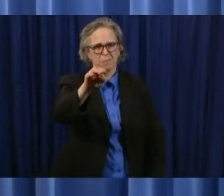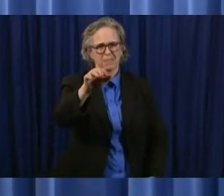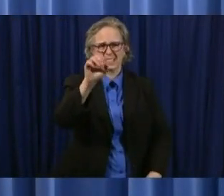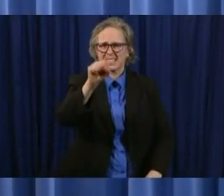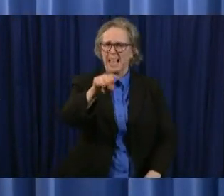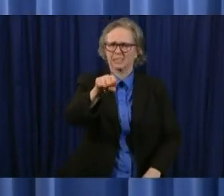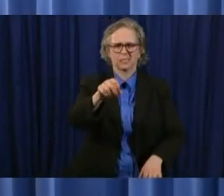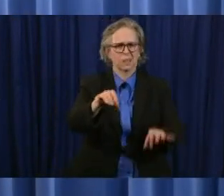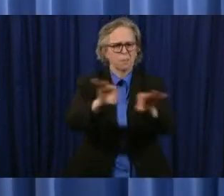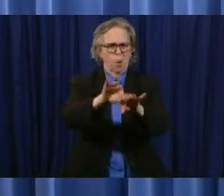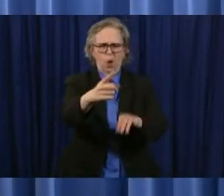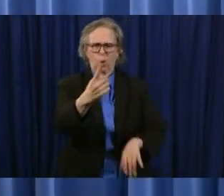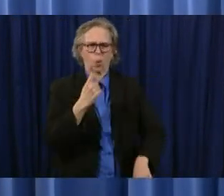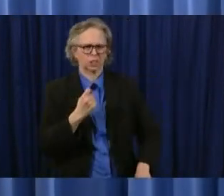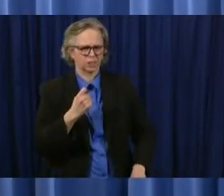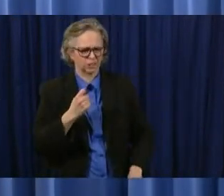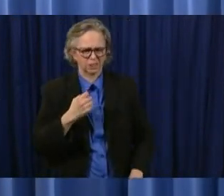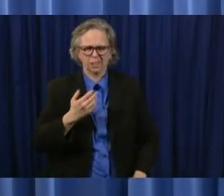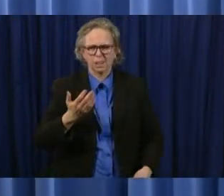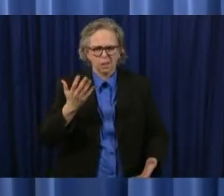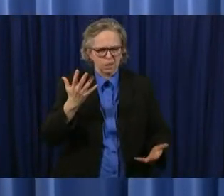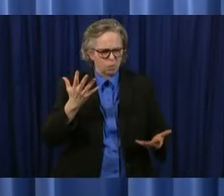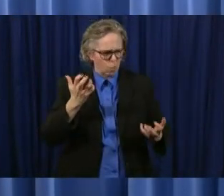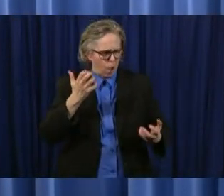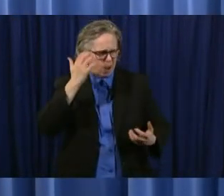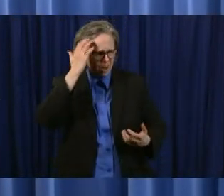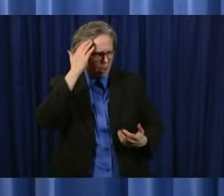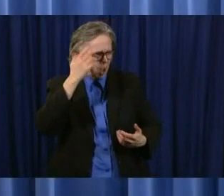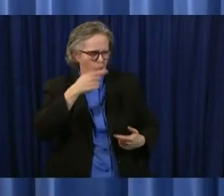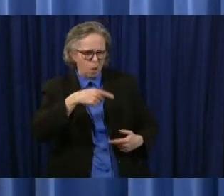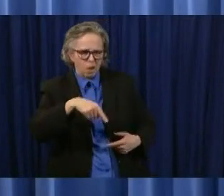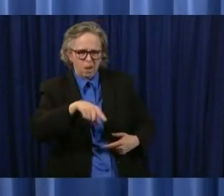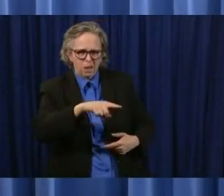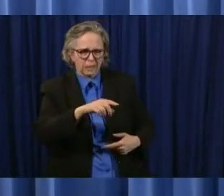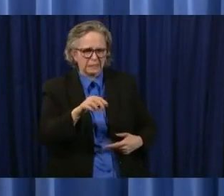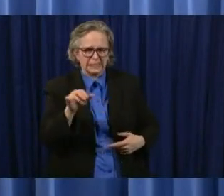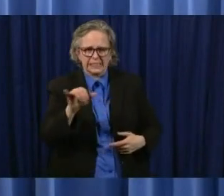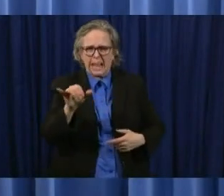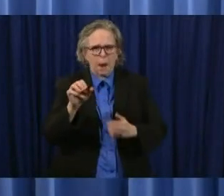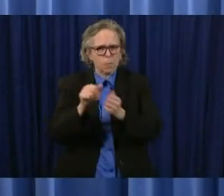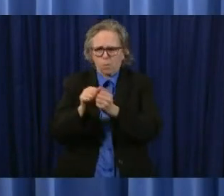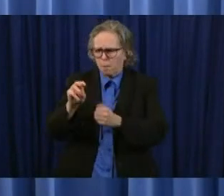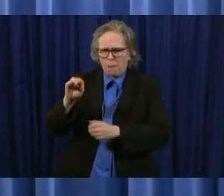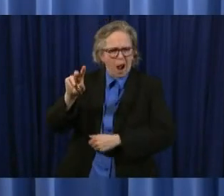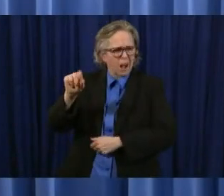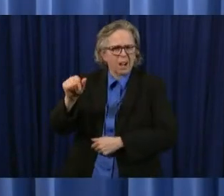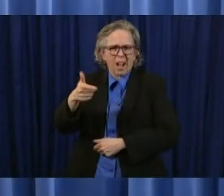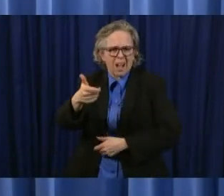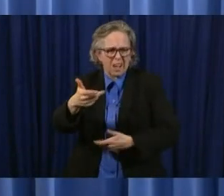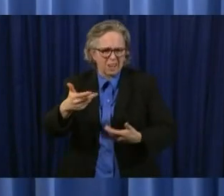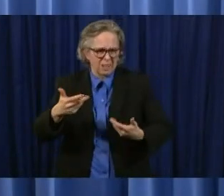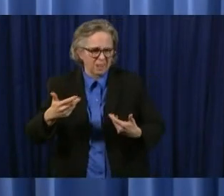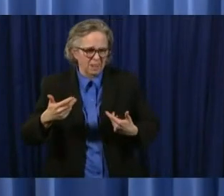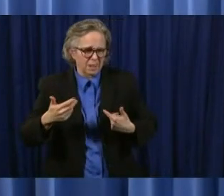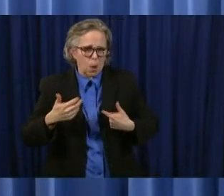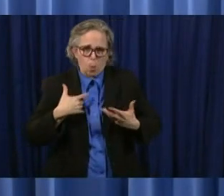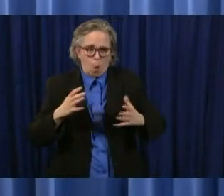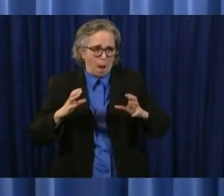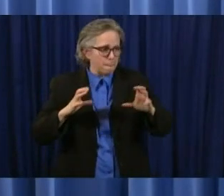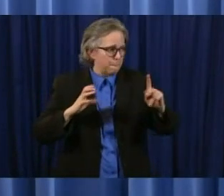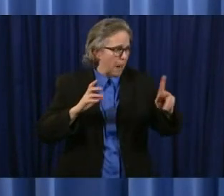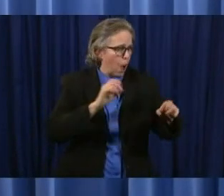that there are people who um want to go back to work and you know they need they need the child care